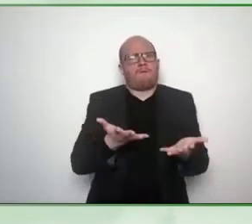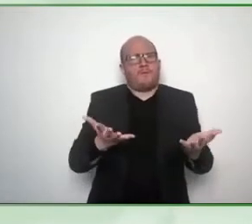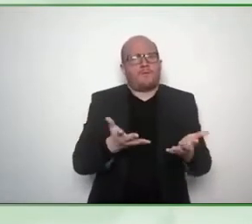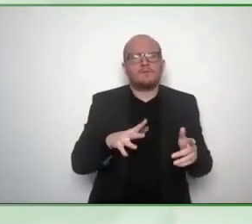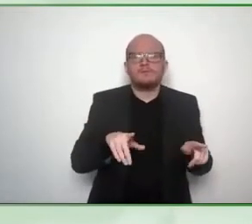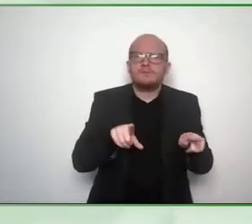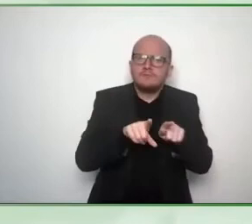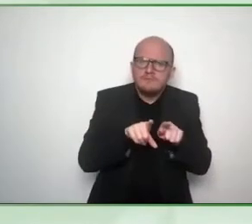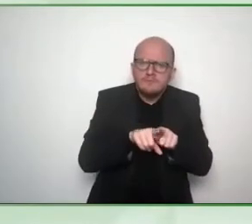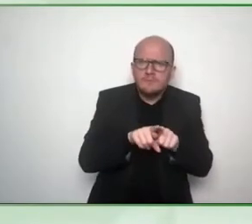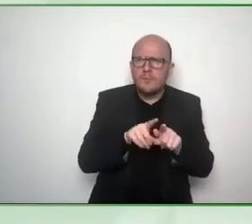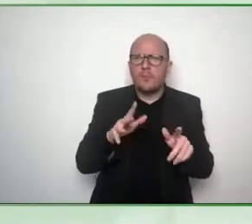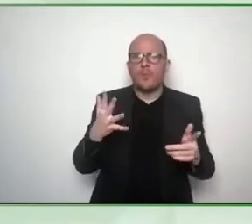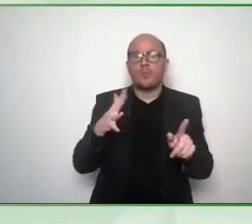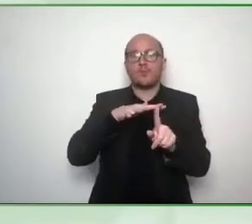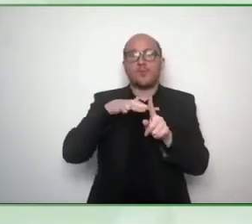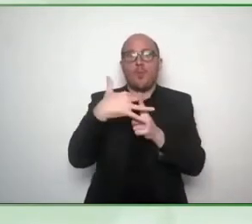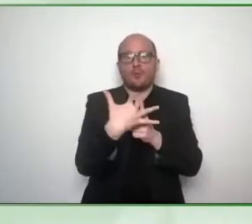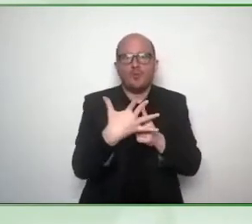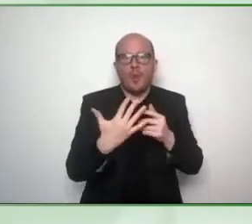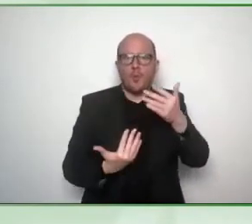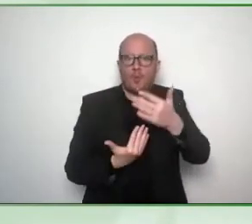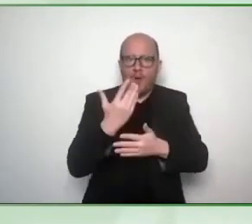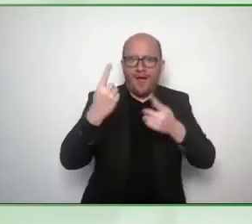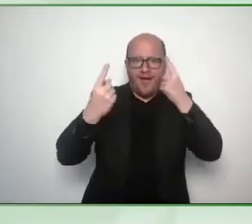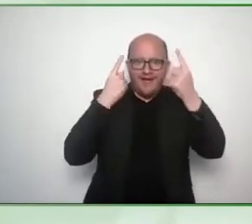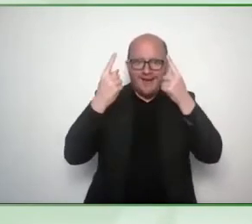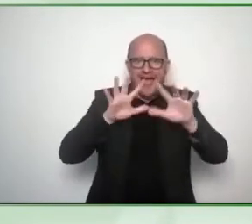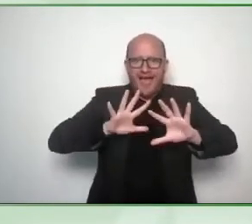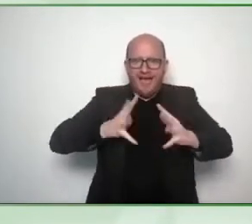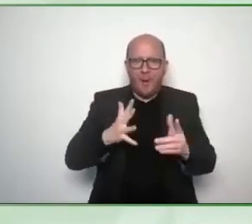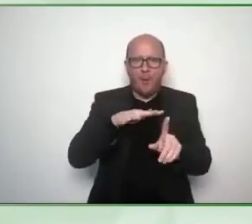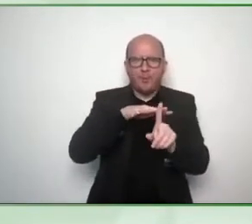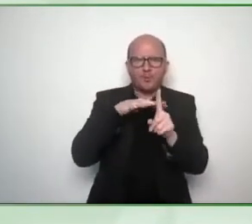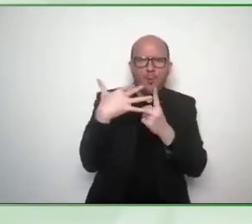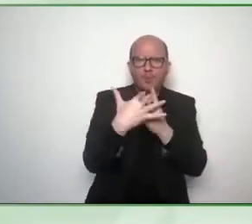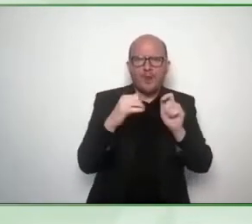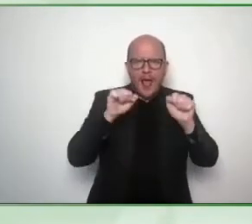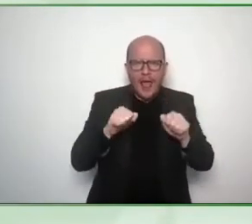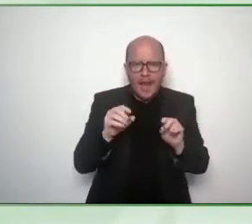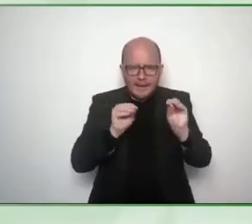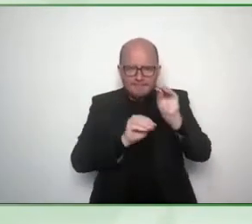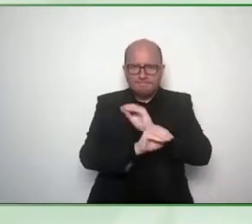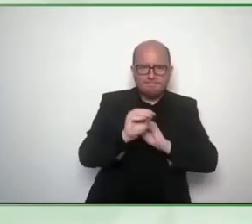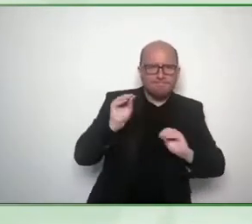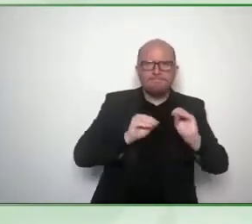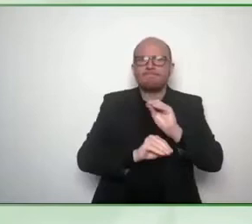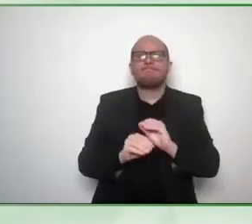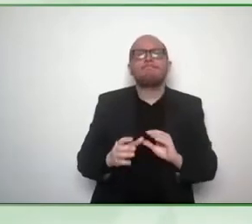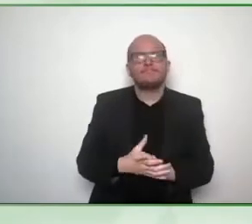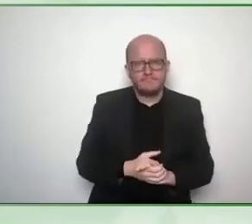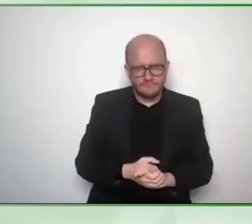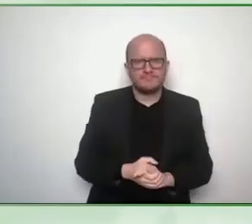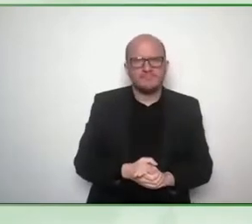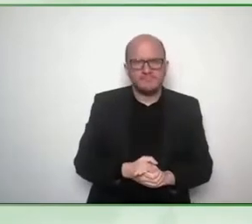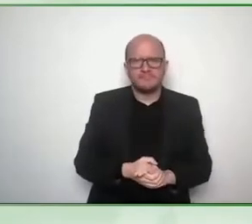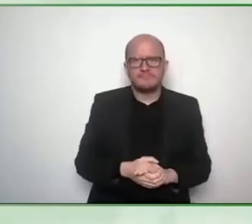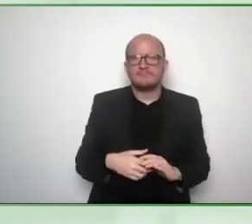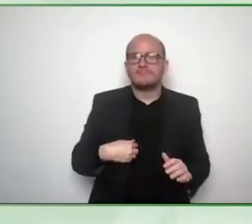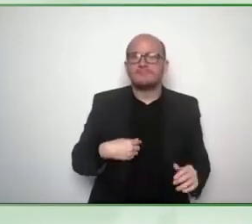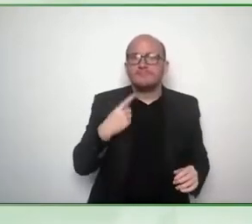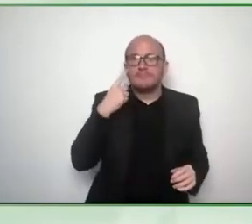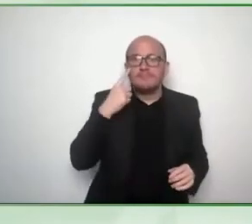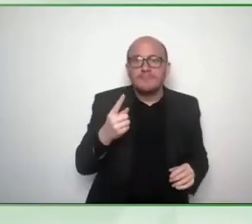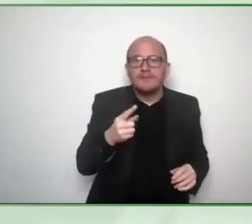who are experts in their own lives so they bring their life experience and i drew some gemstones here so they bring like their